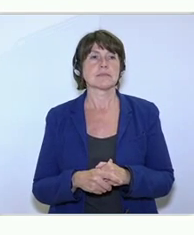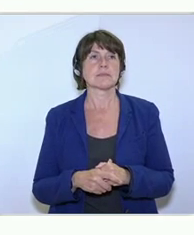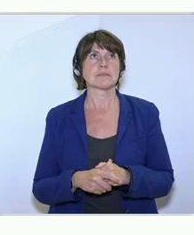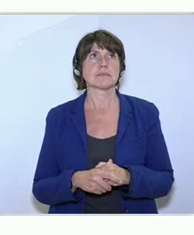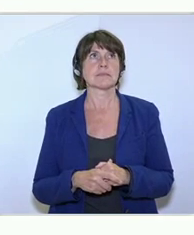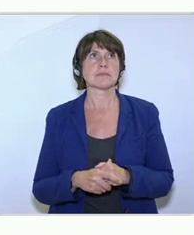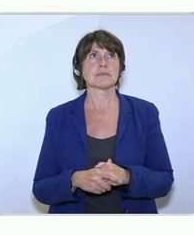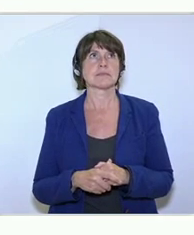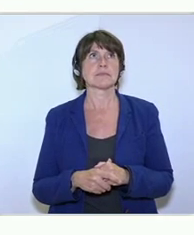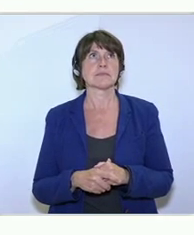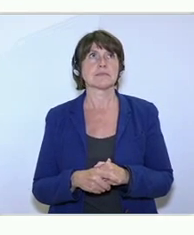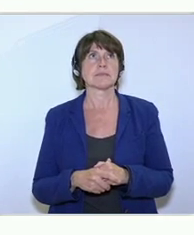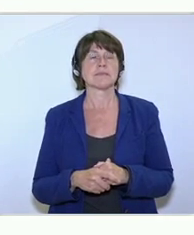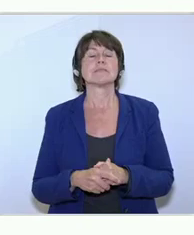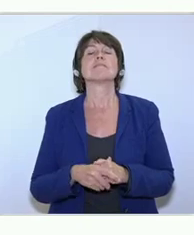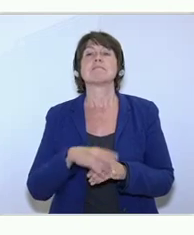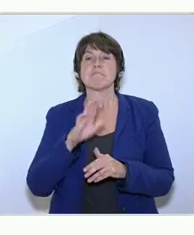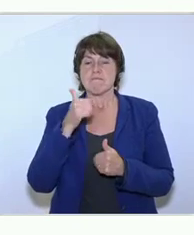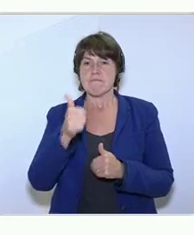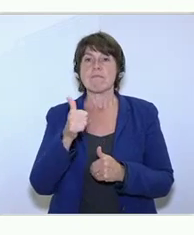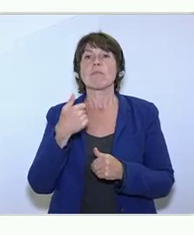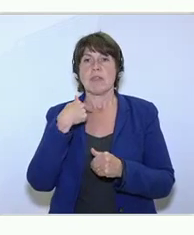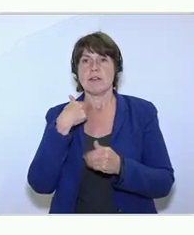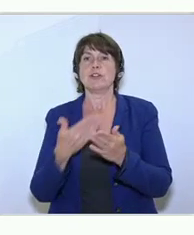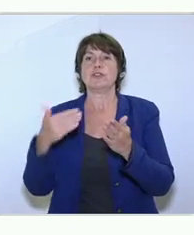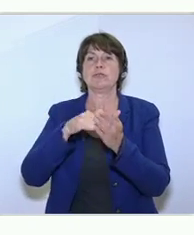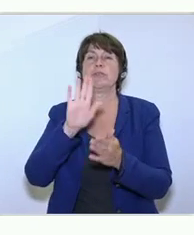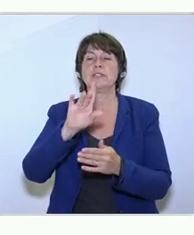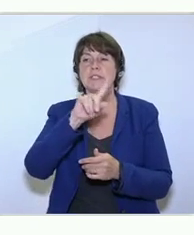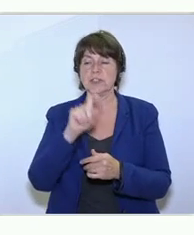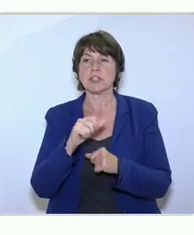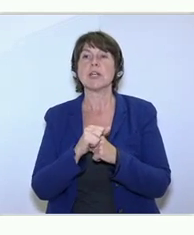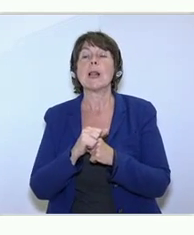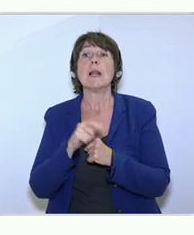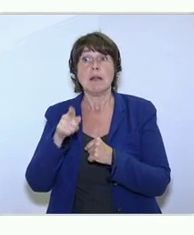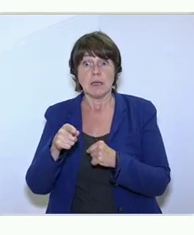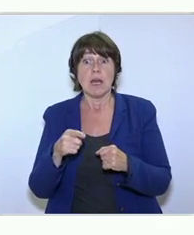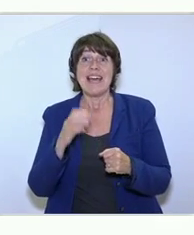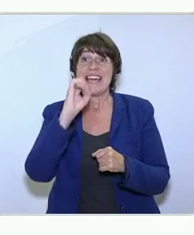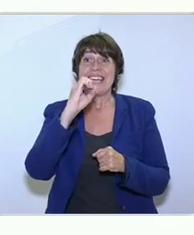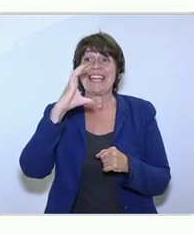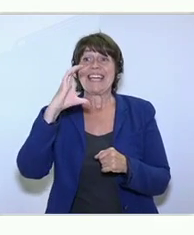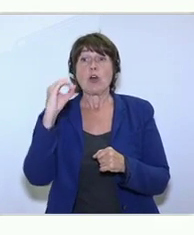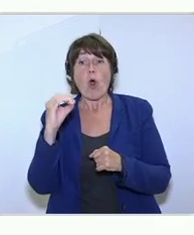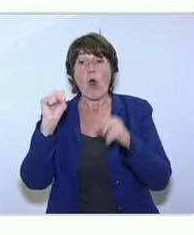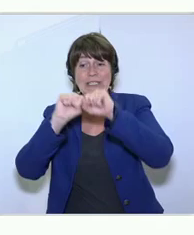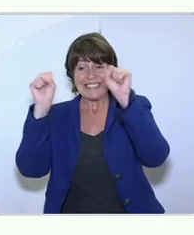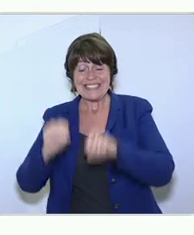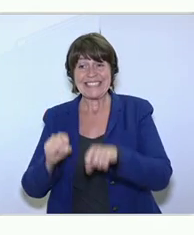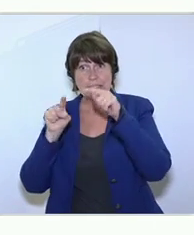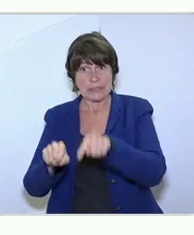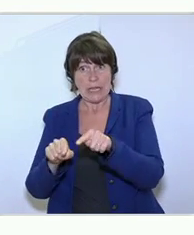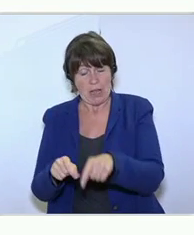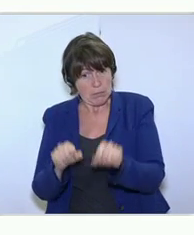Okay. So, let me repeat that. Is there room for a startup ecosystem in every EU member state?